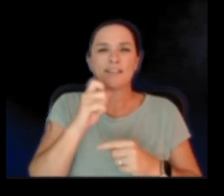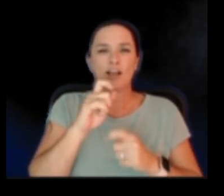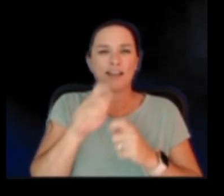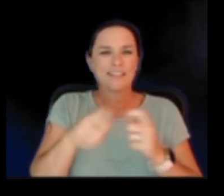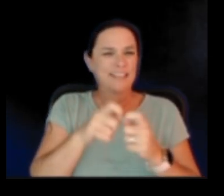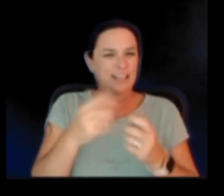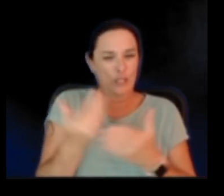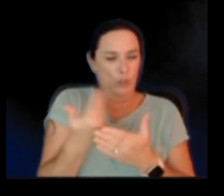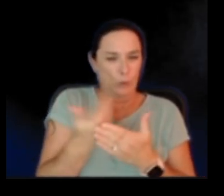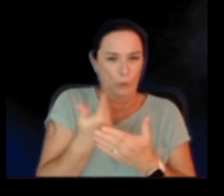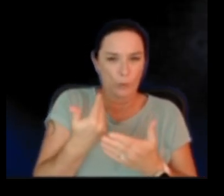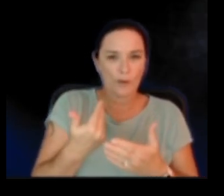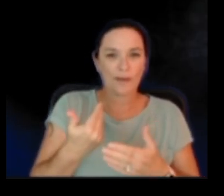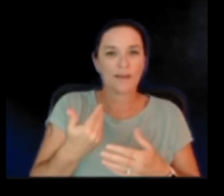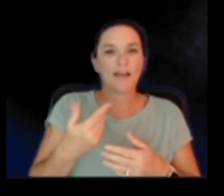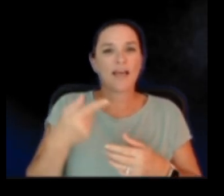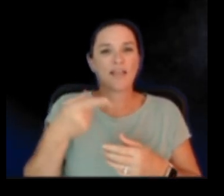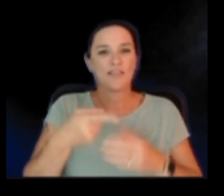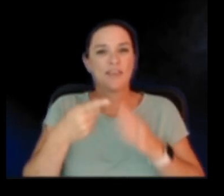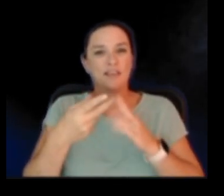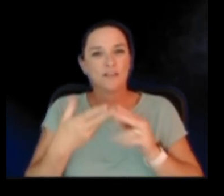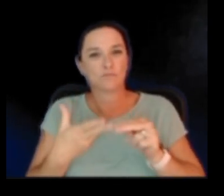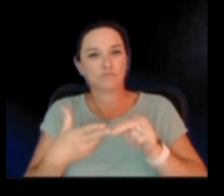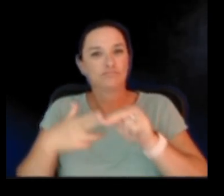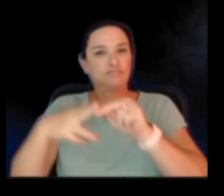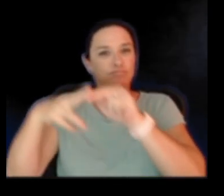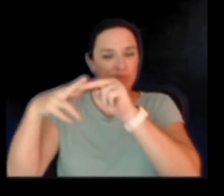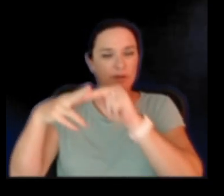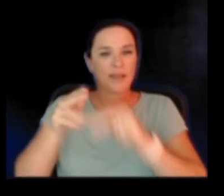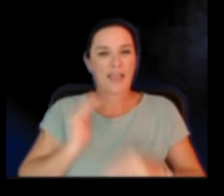escalation of a pattern we've seen recently.